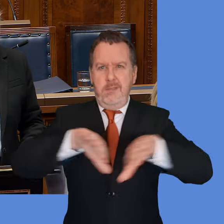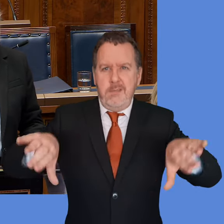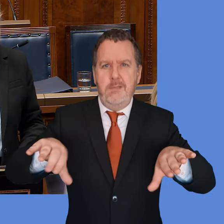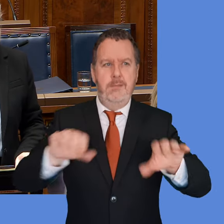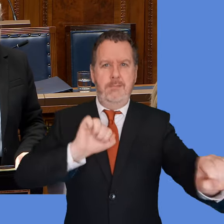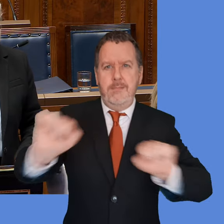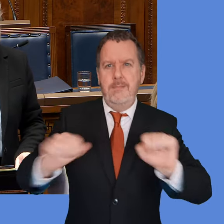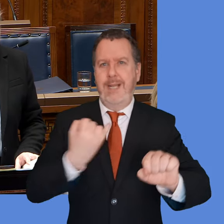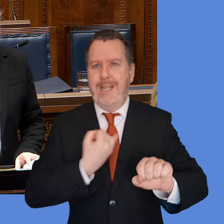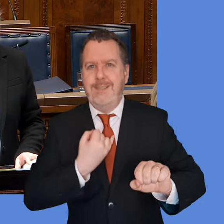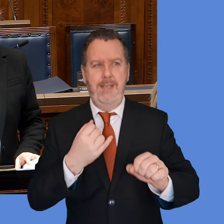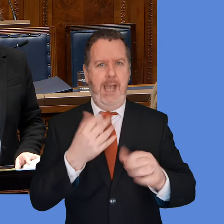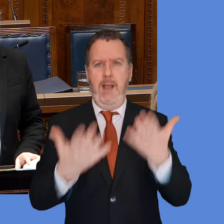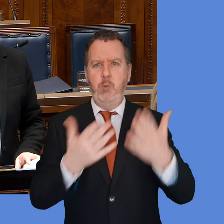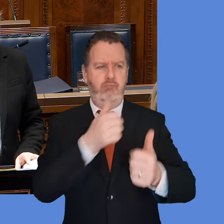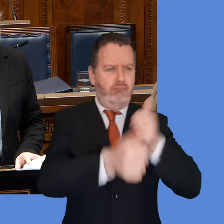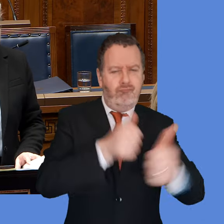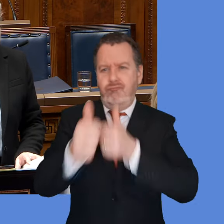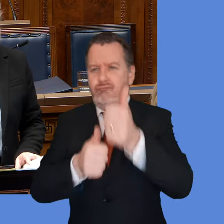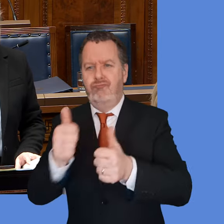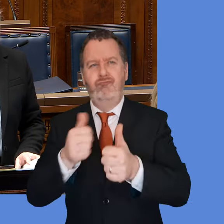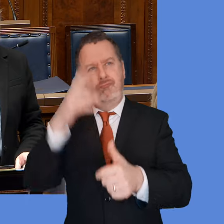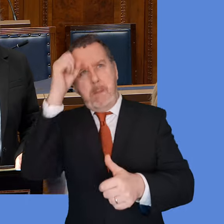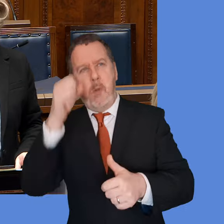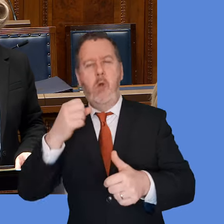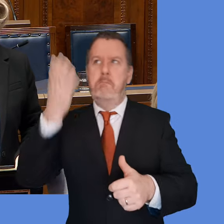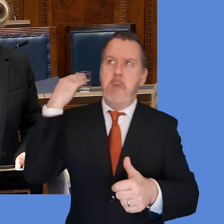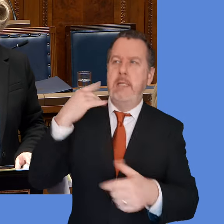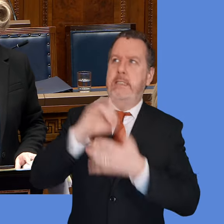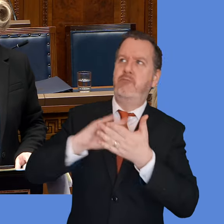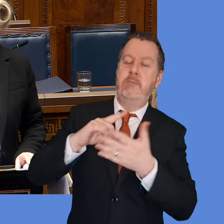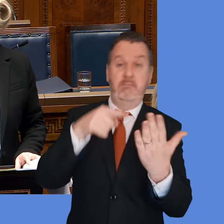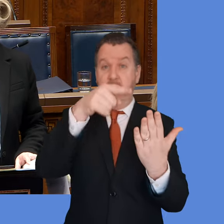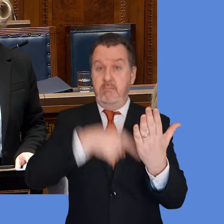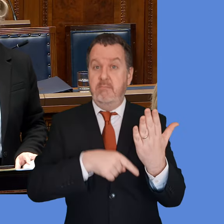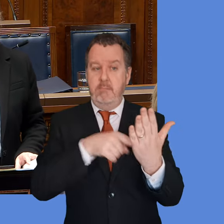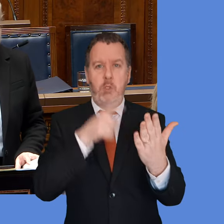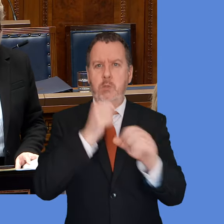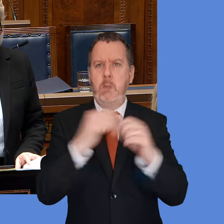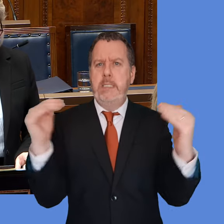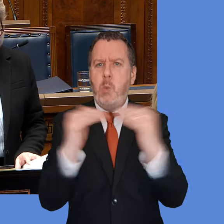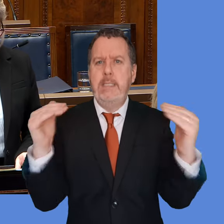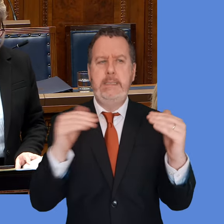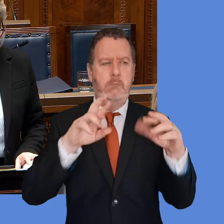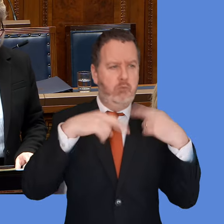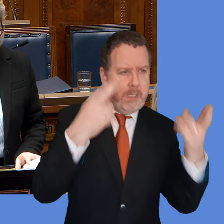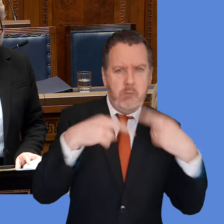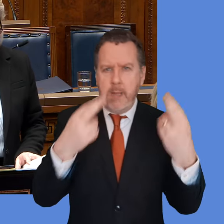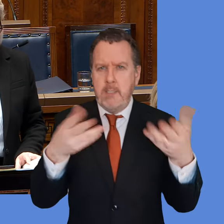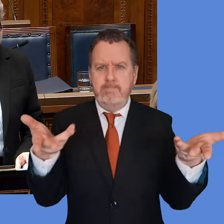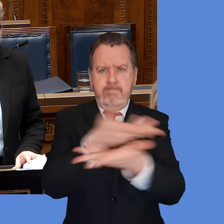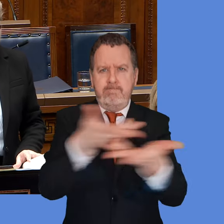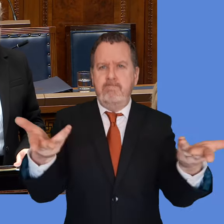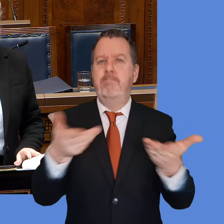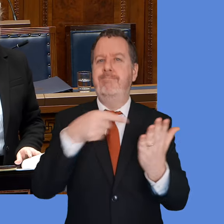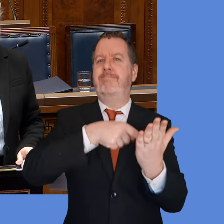heart of division. It looks at cultural traditions, identities, how they can be celebrated, commemorated. It looks at that whole wide area on the